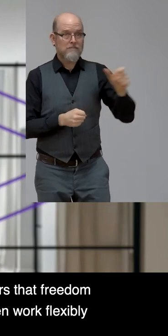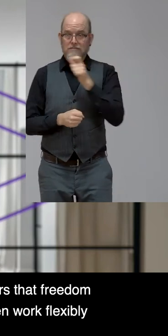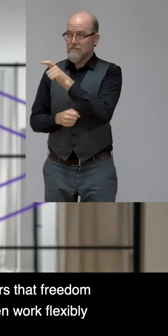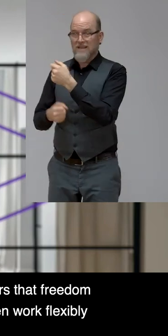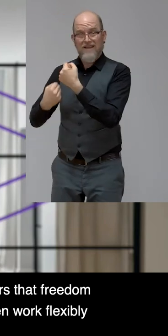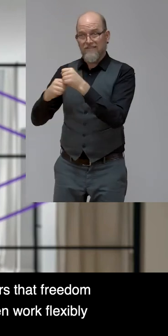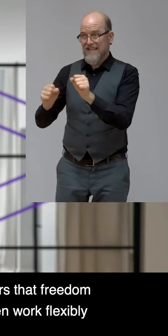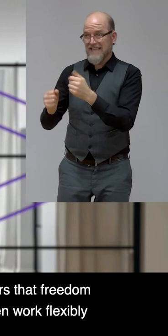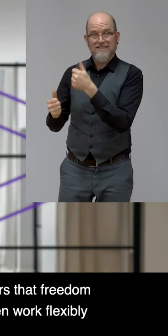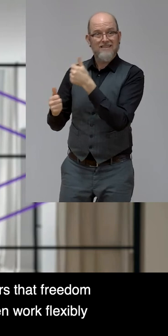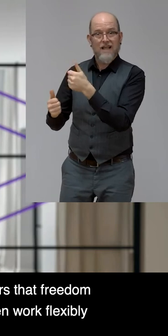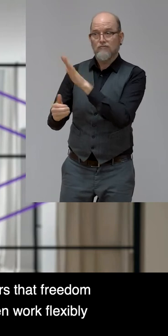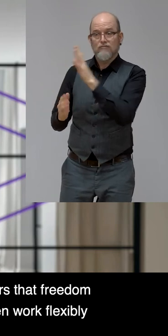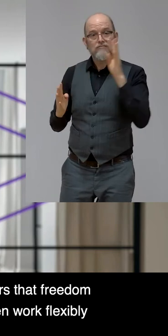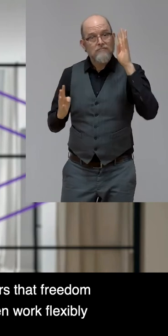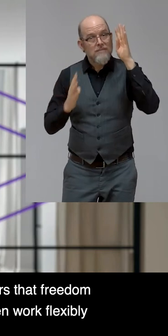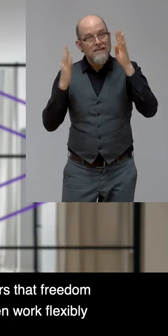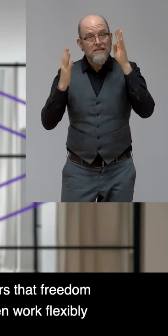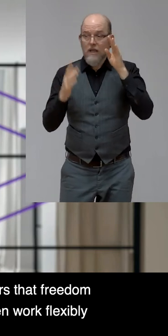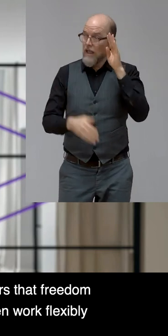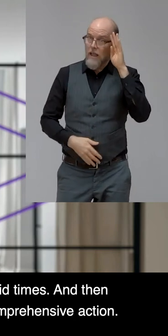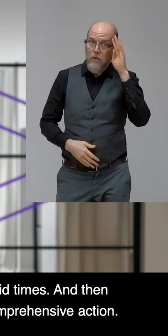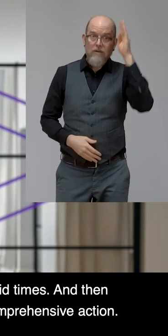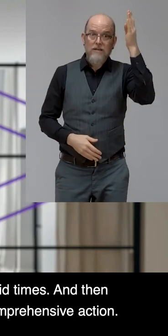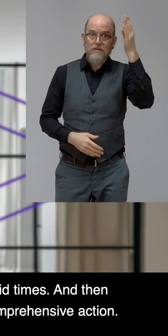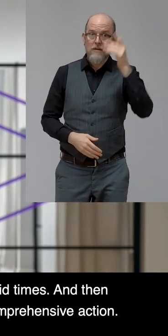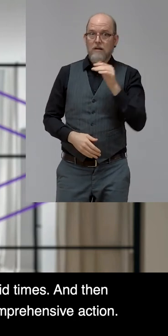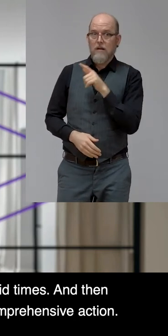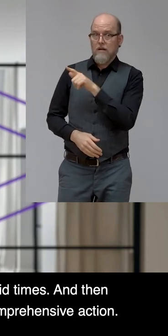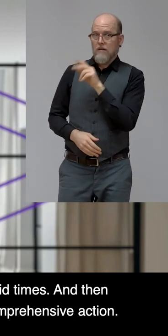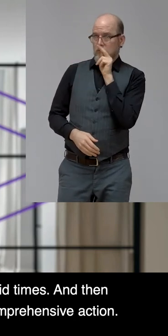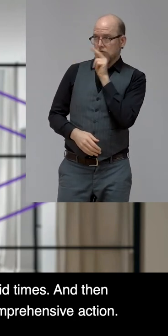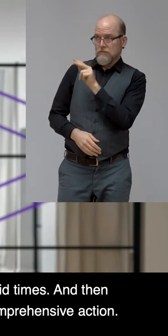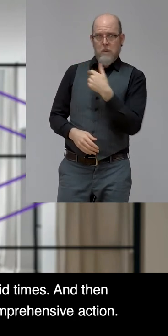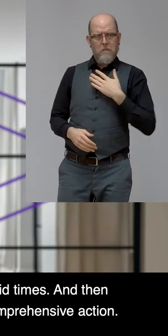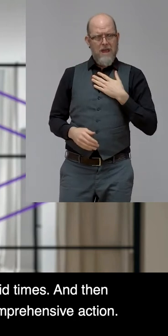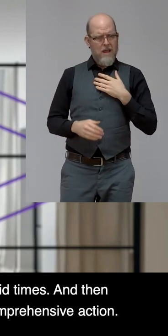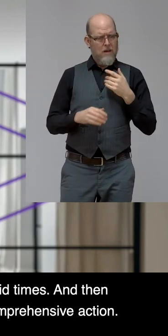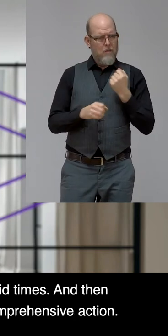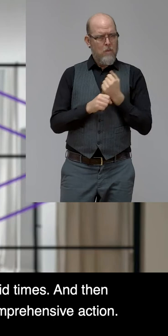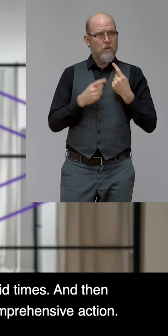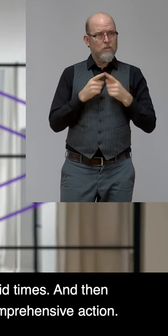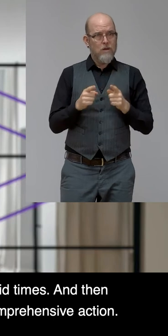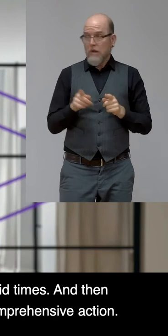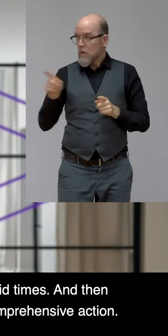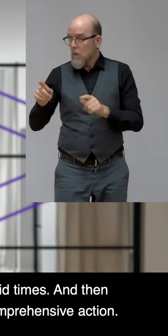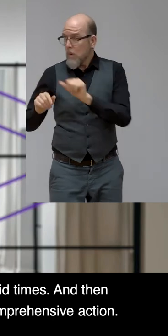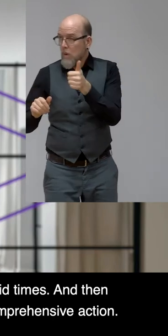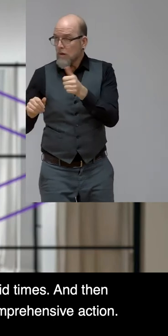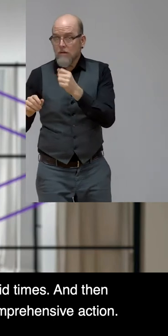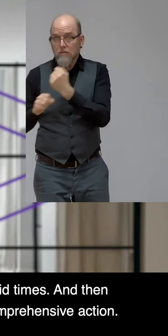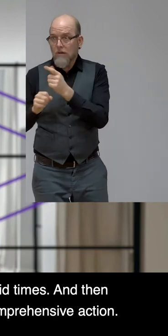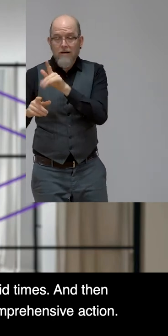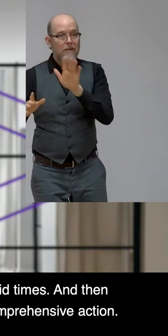and to train and even work flexibly, which, as Carla mentioned, right, so critical during these COVID